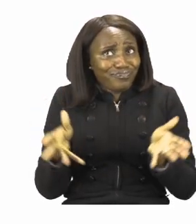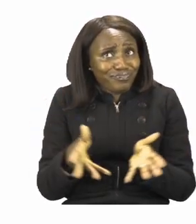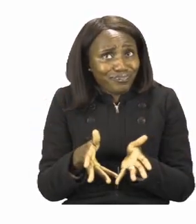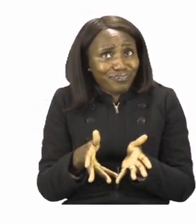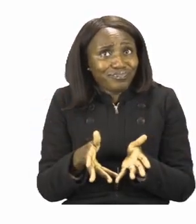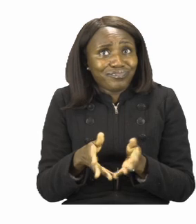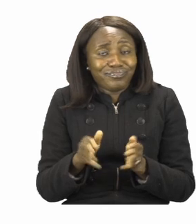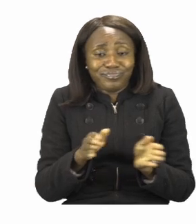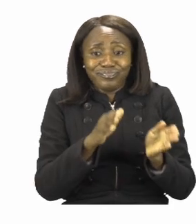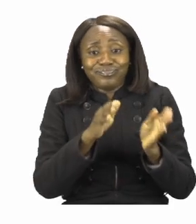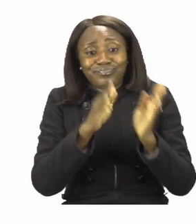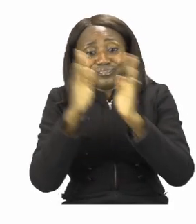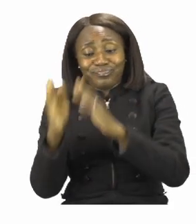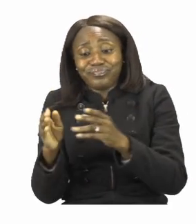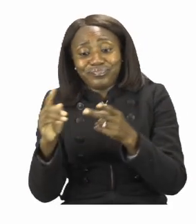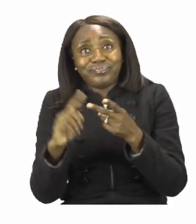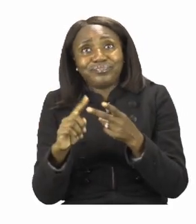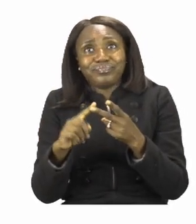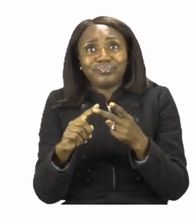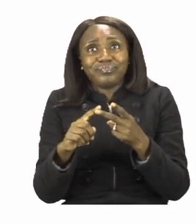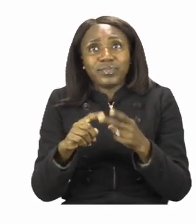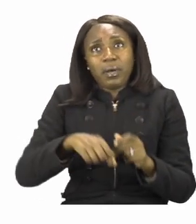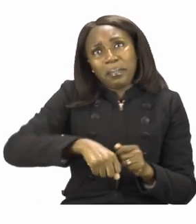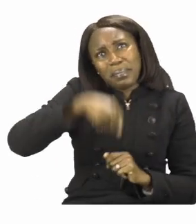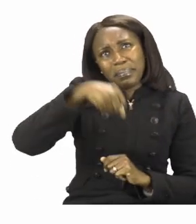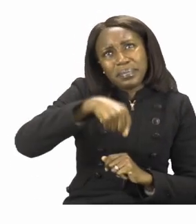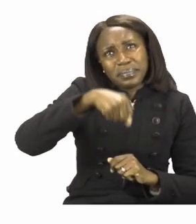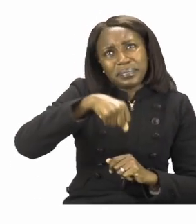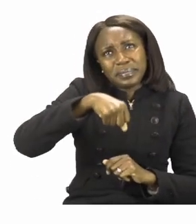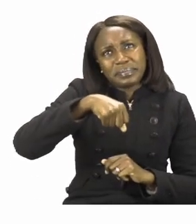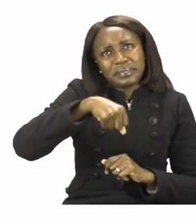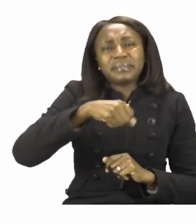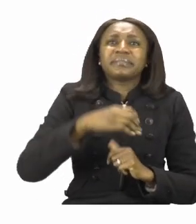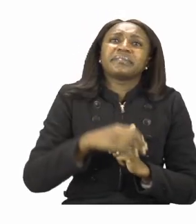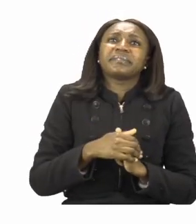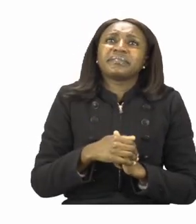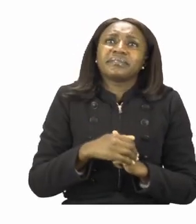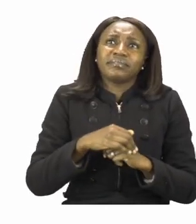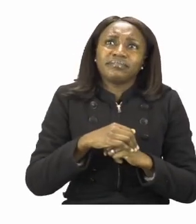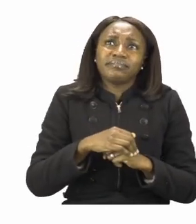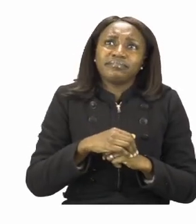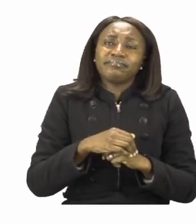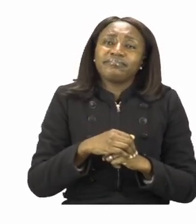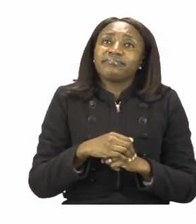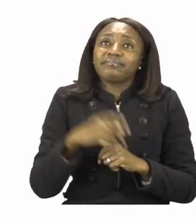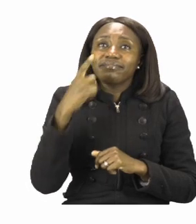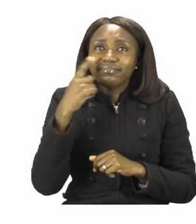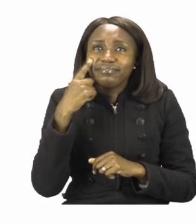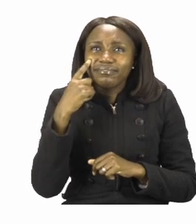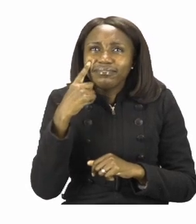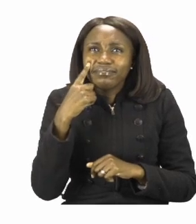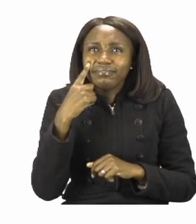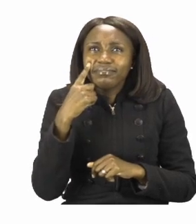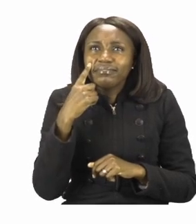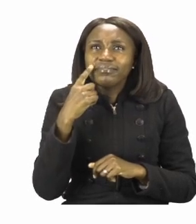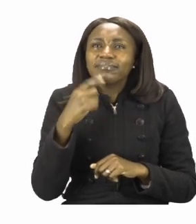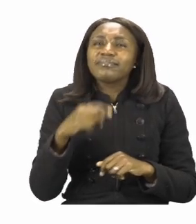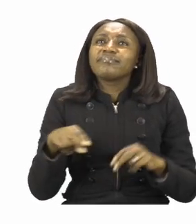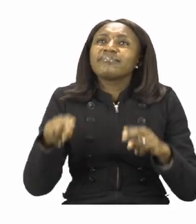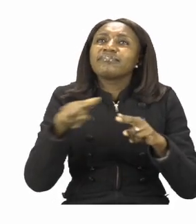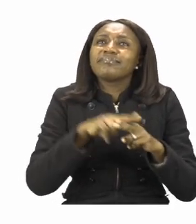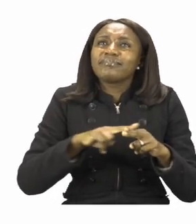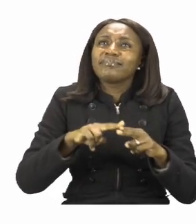next one that you can see is a basket. Now the basket you can see is made up of straw